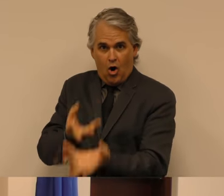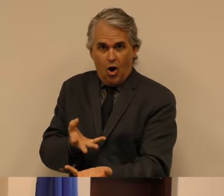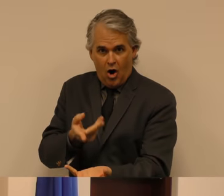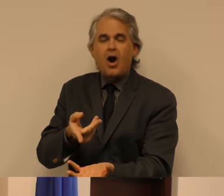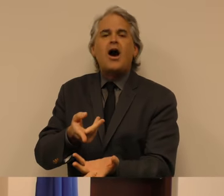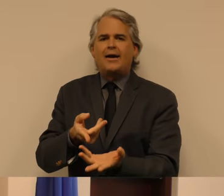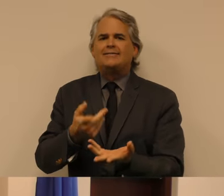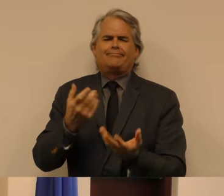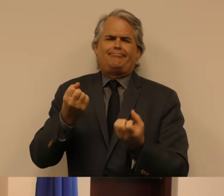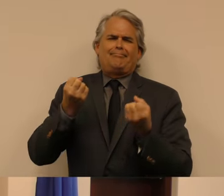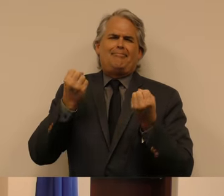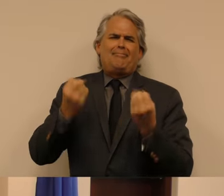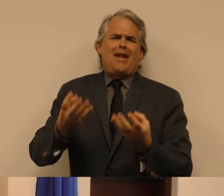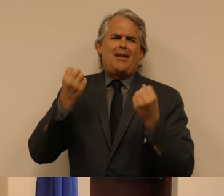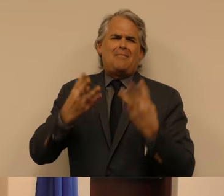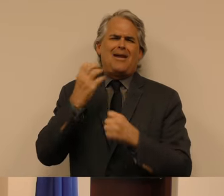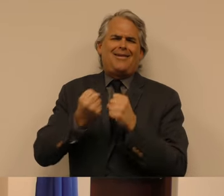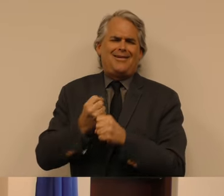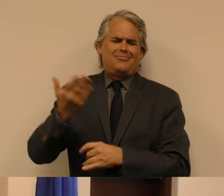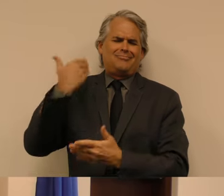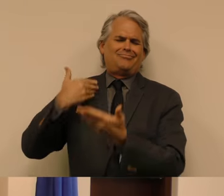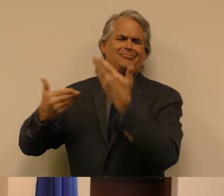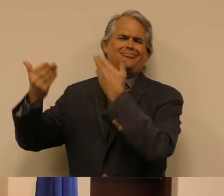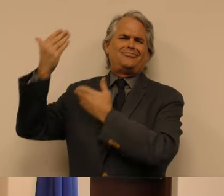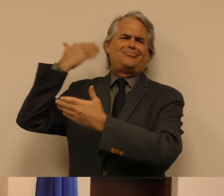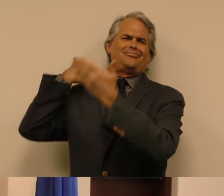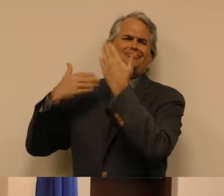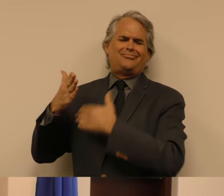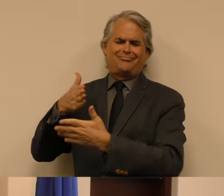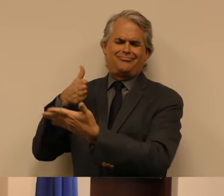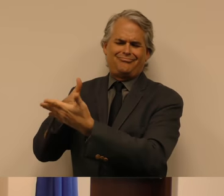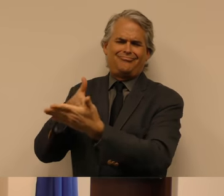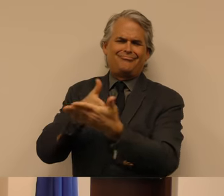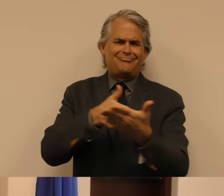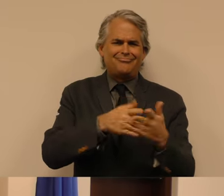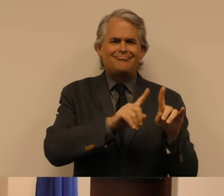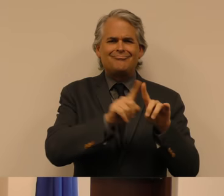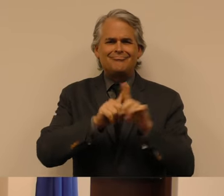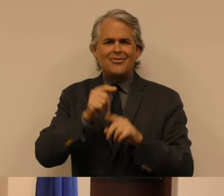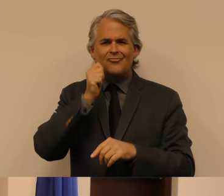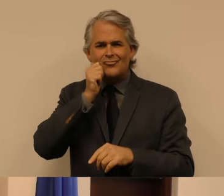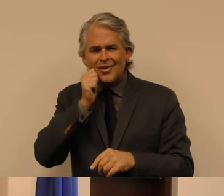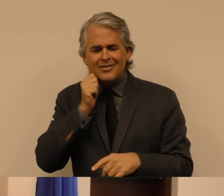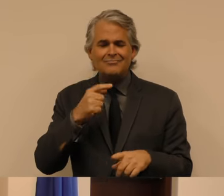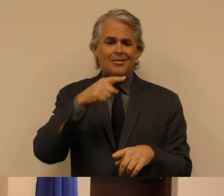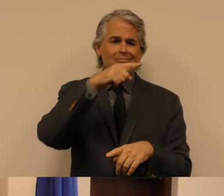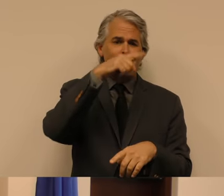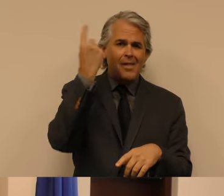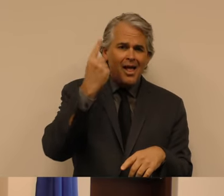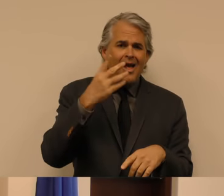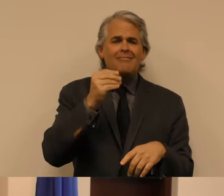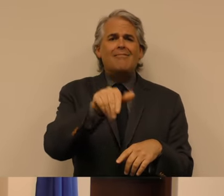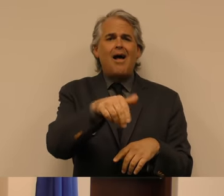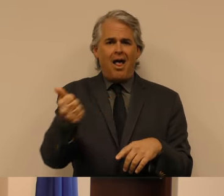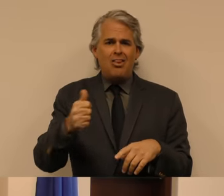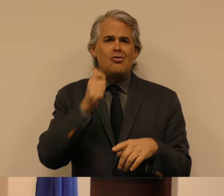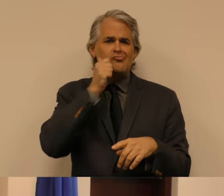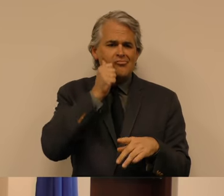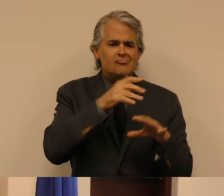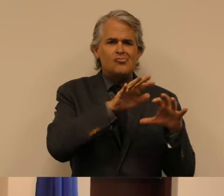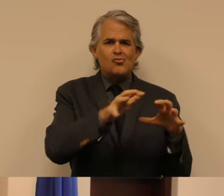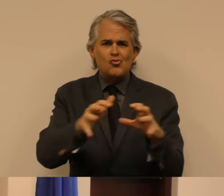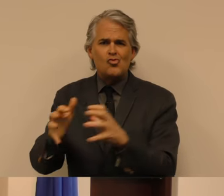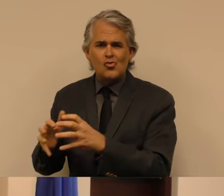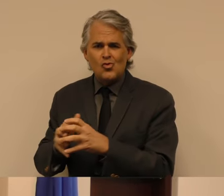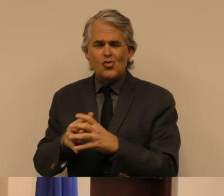In many ways, the systemic racism and injustices our black and minority communities face can be the most difficult